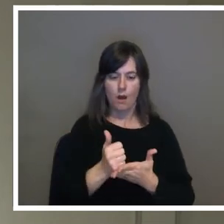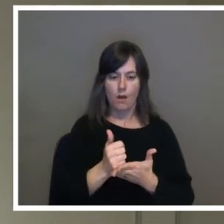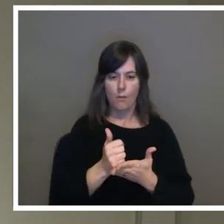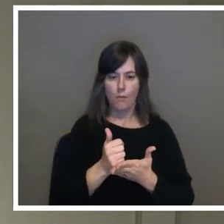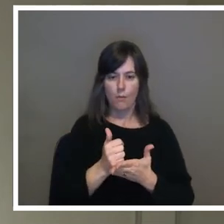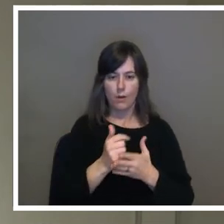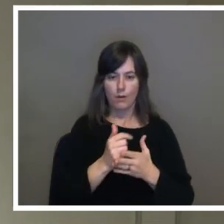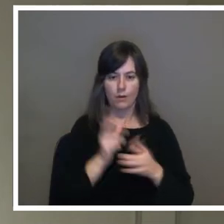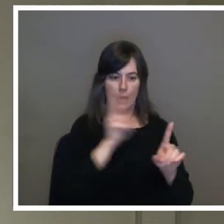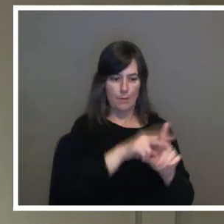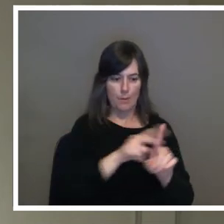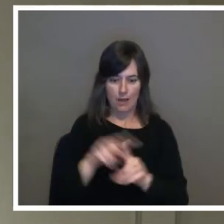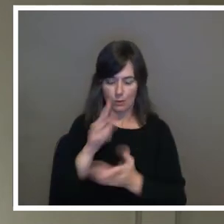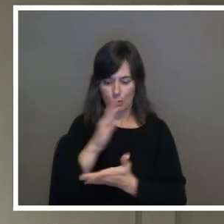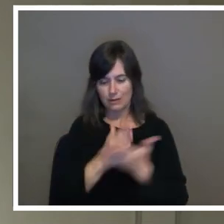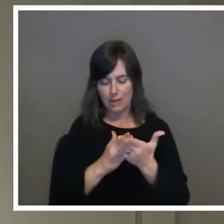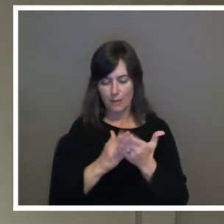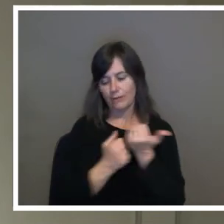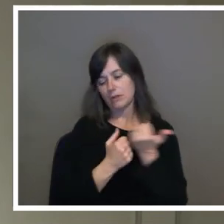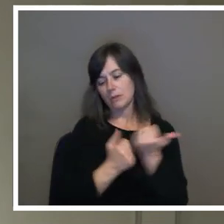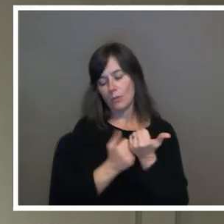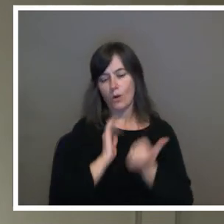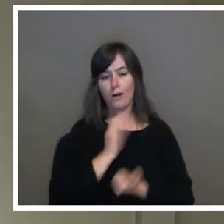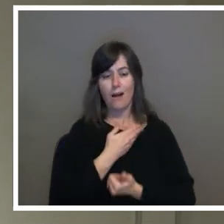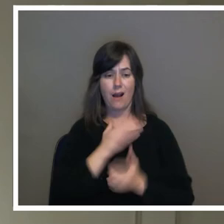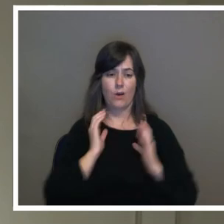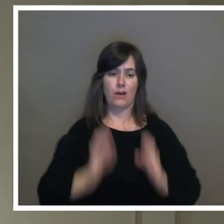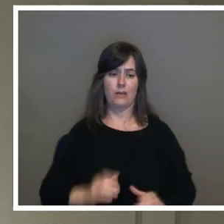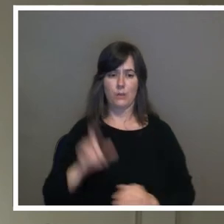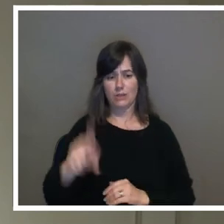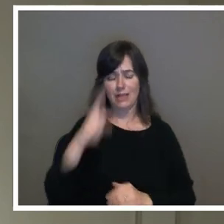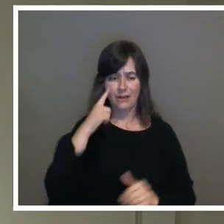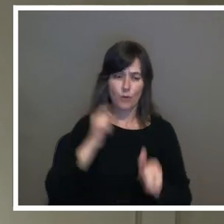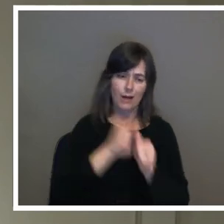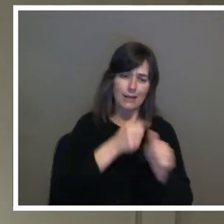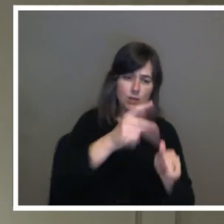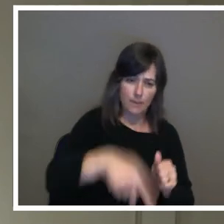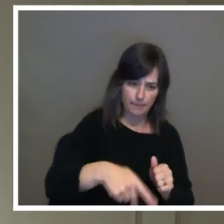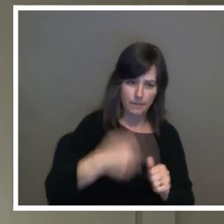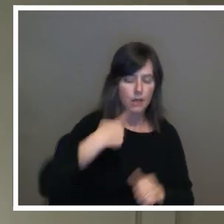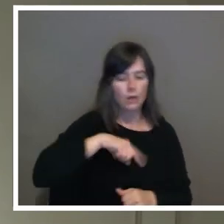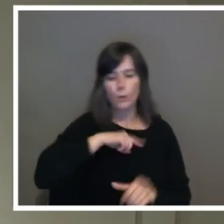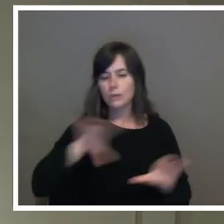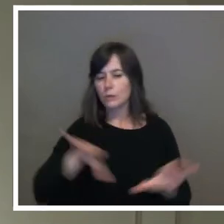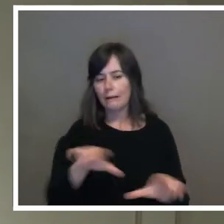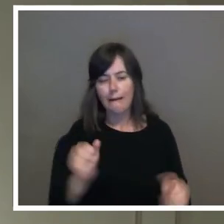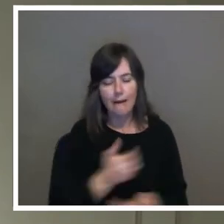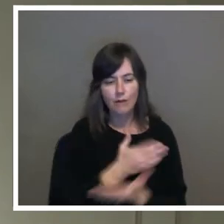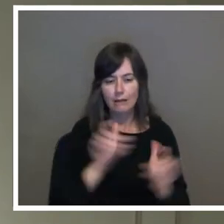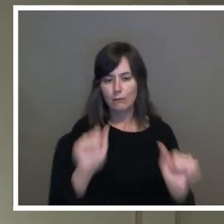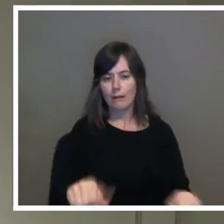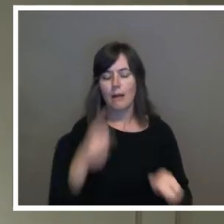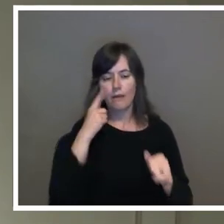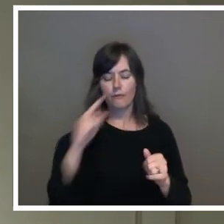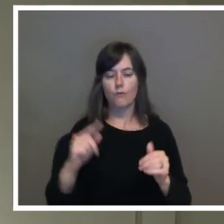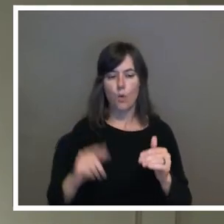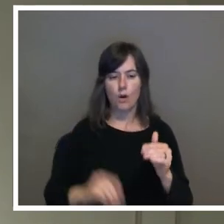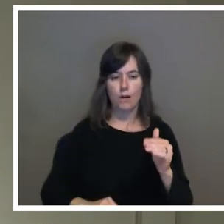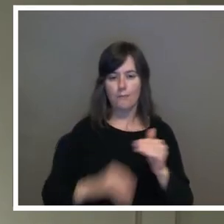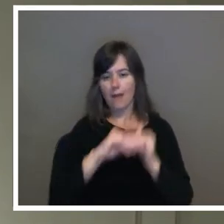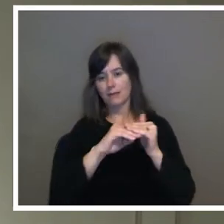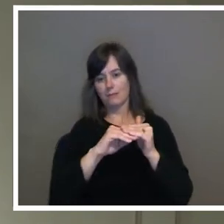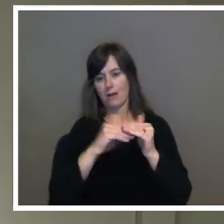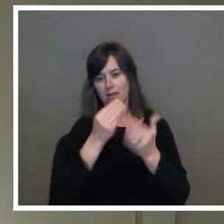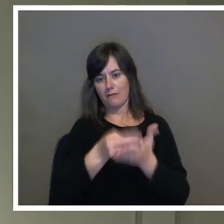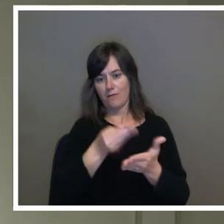support that our customers need to catch up. And we're doing everything we can to maximize those funds. We're also working with